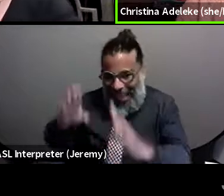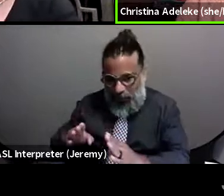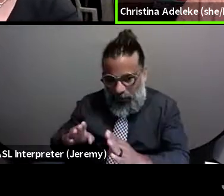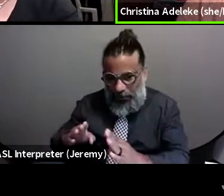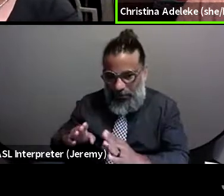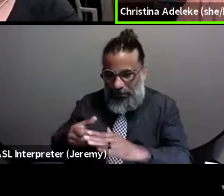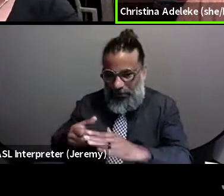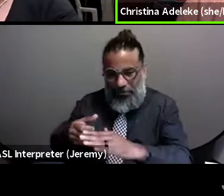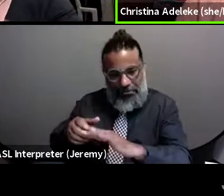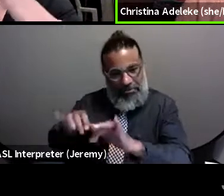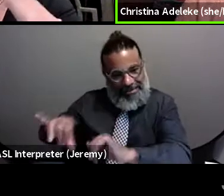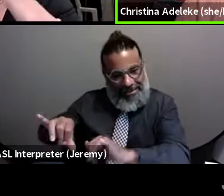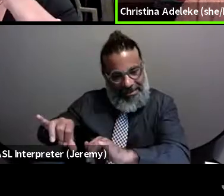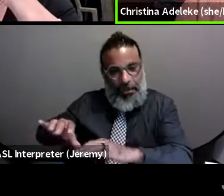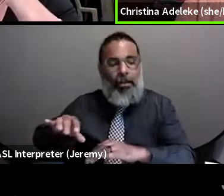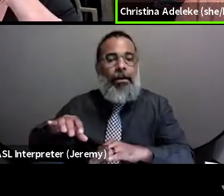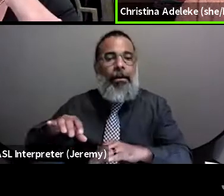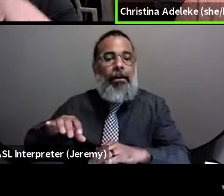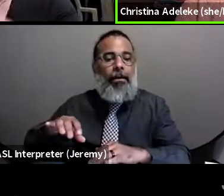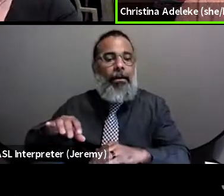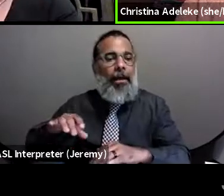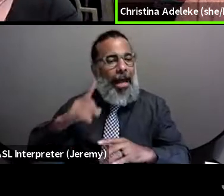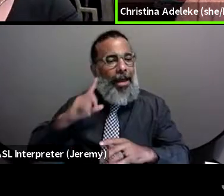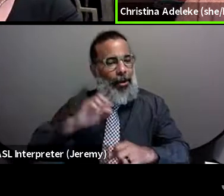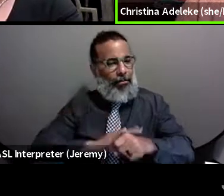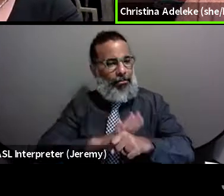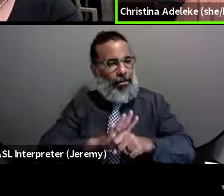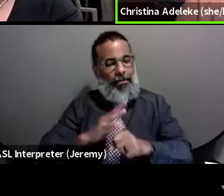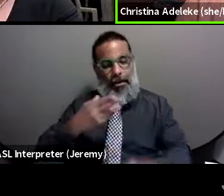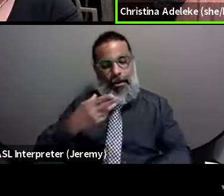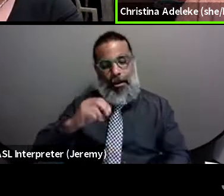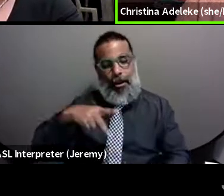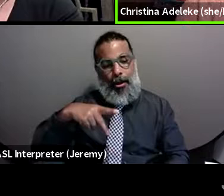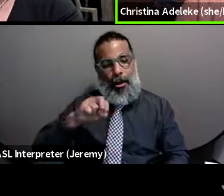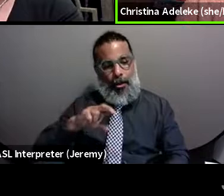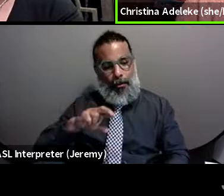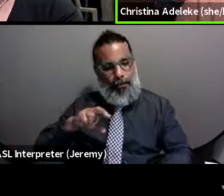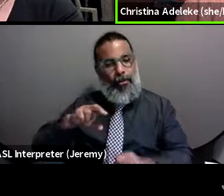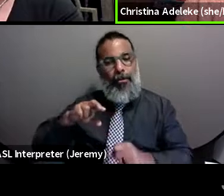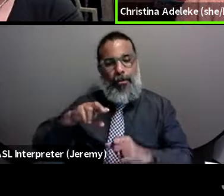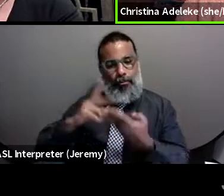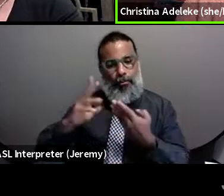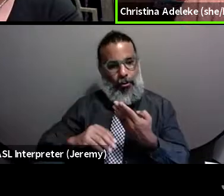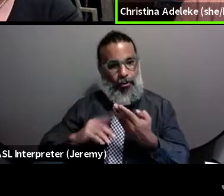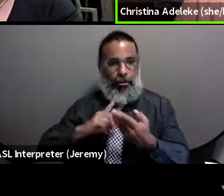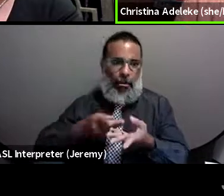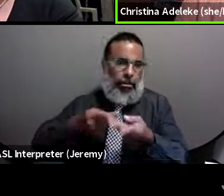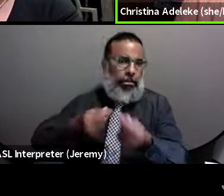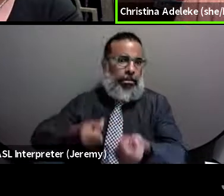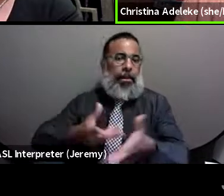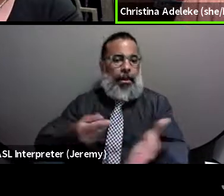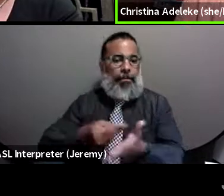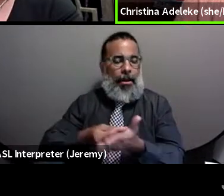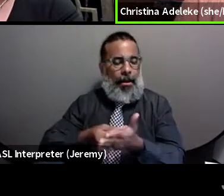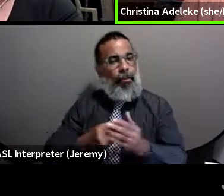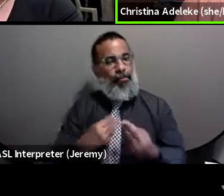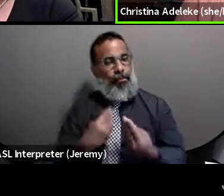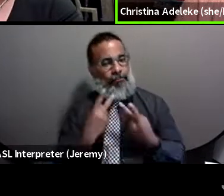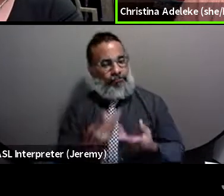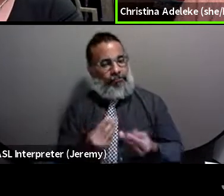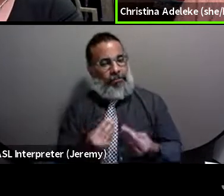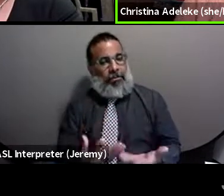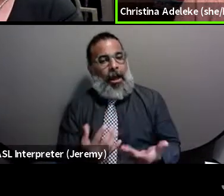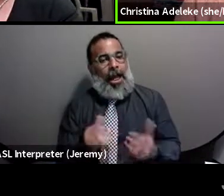during COVID and the HOPWA program really showed out and really provided a model of how to